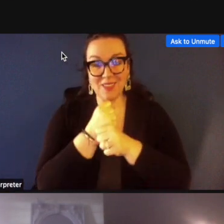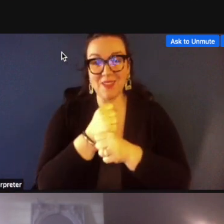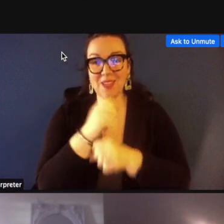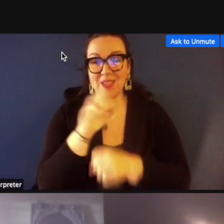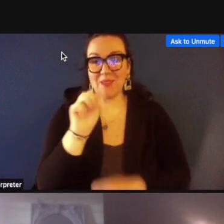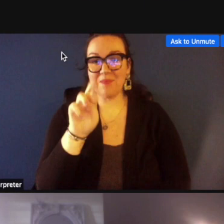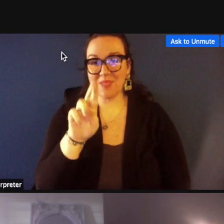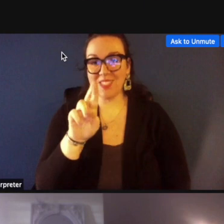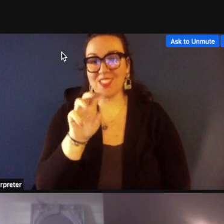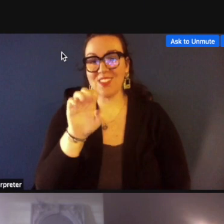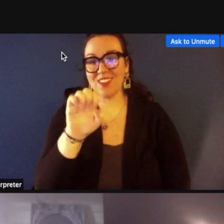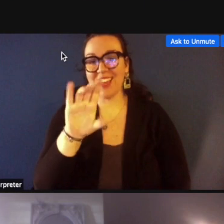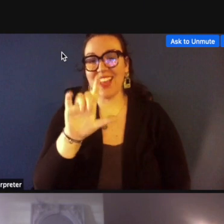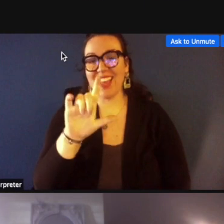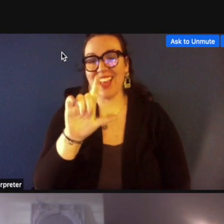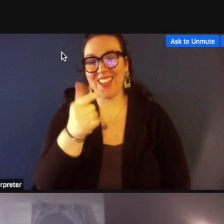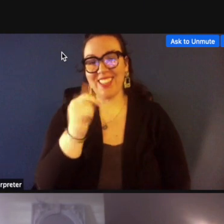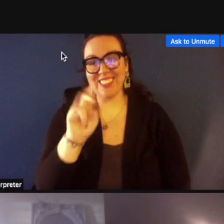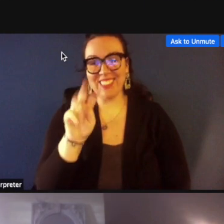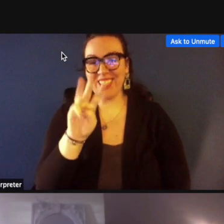warren